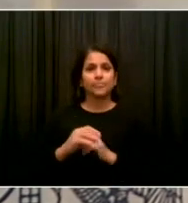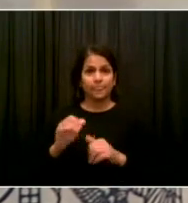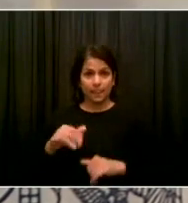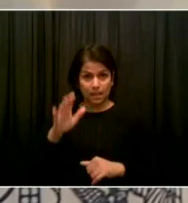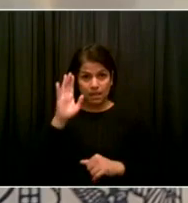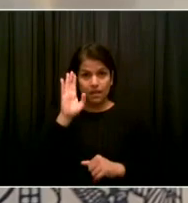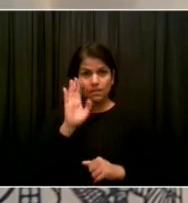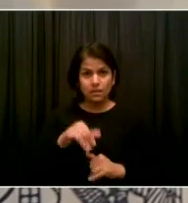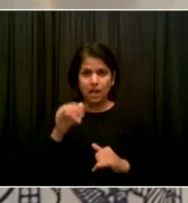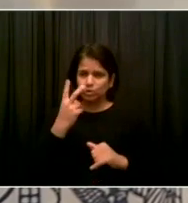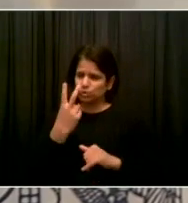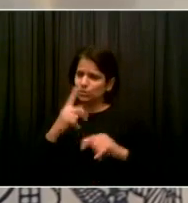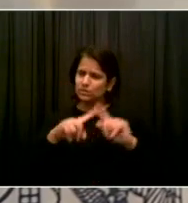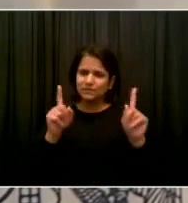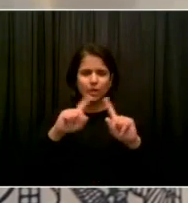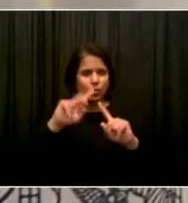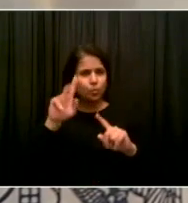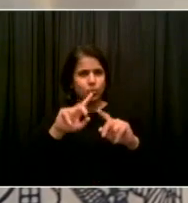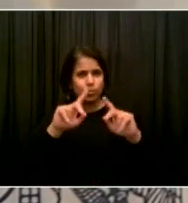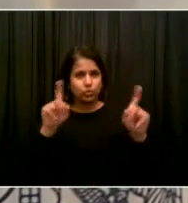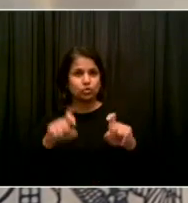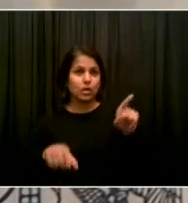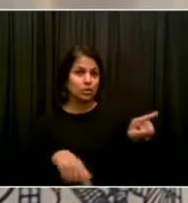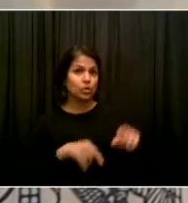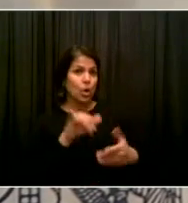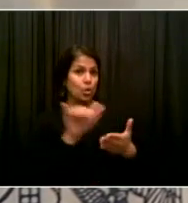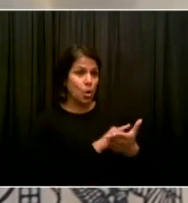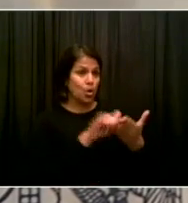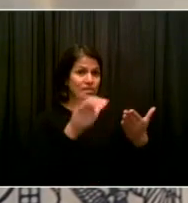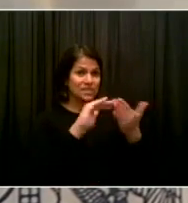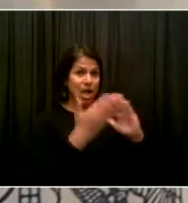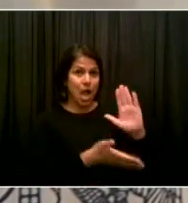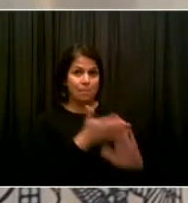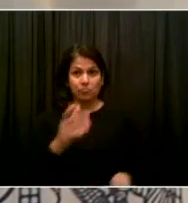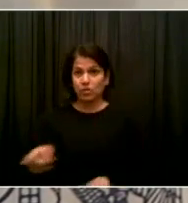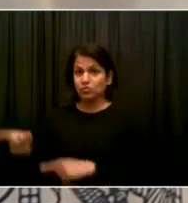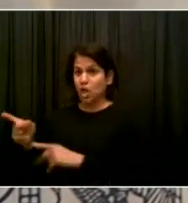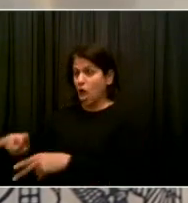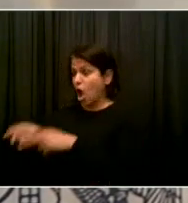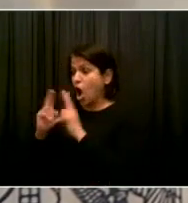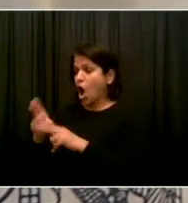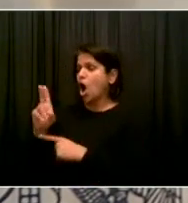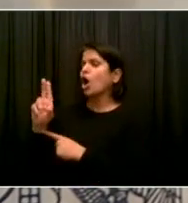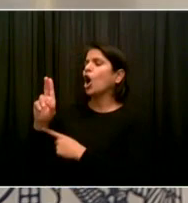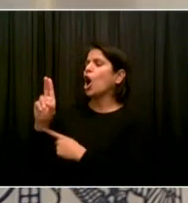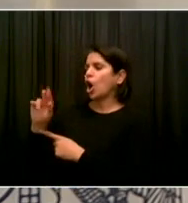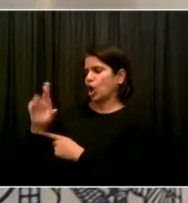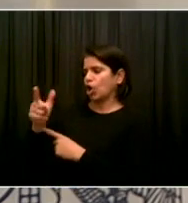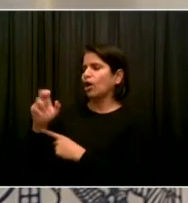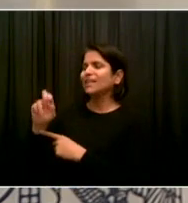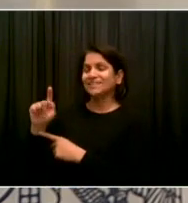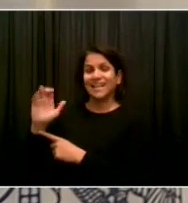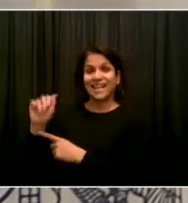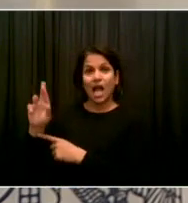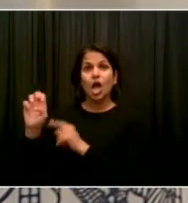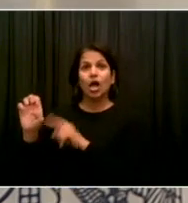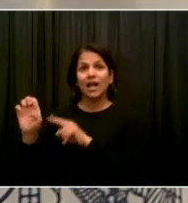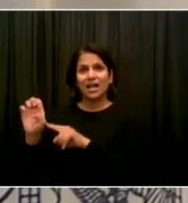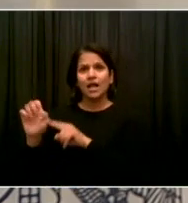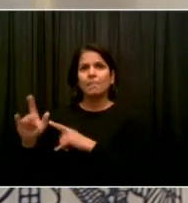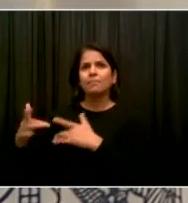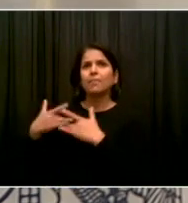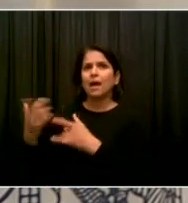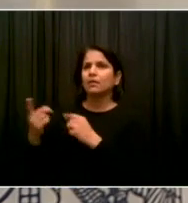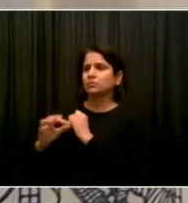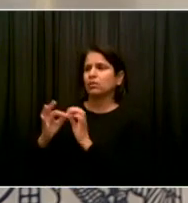say, an urgent care. We're seeing a radically different timeline. We're getting much faster results out of our city sponsored sites than some of the private sites. So